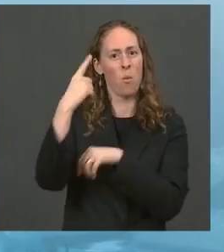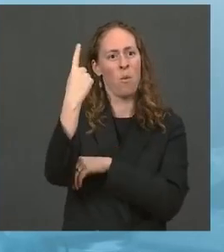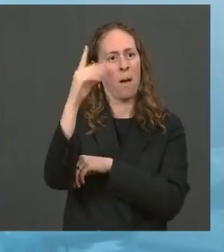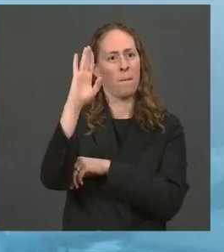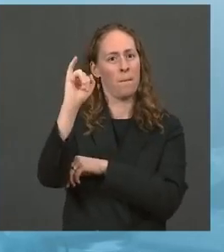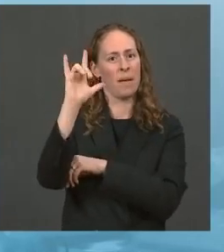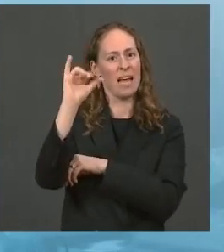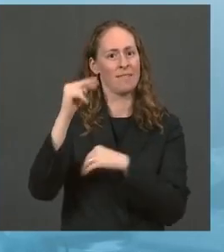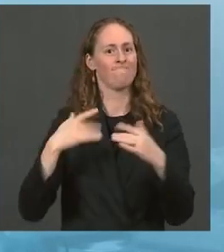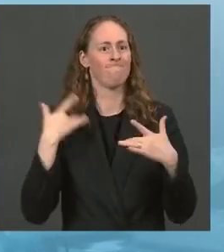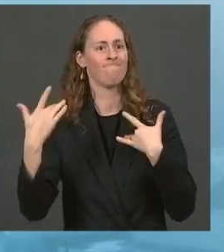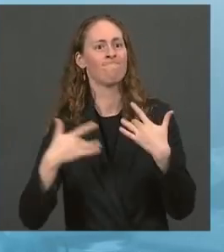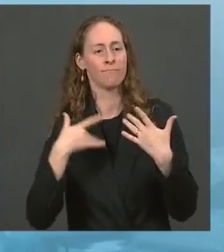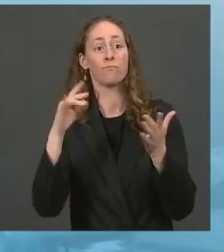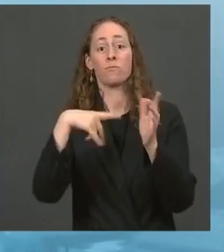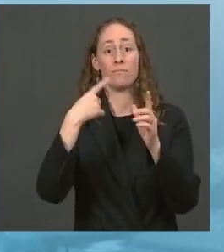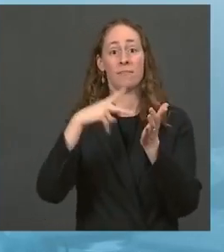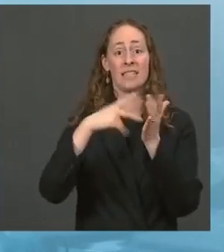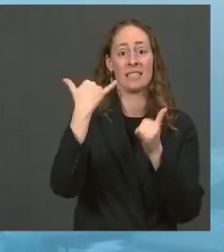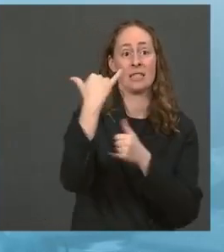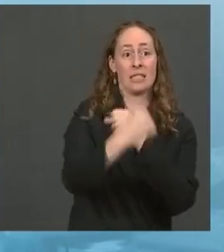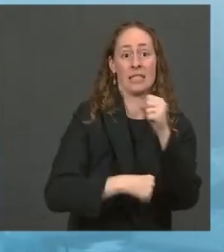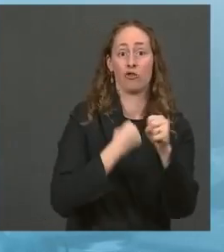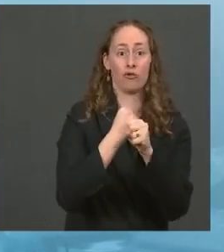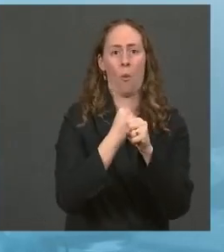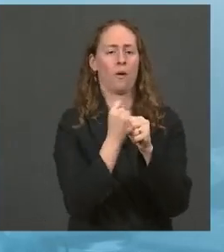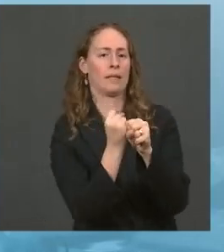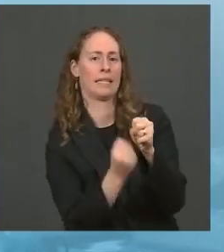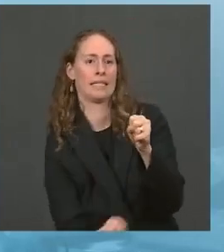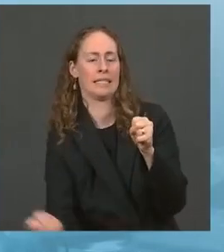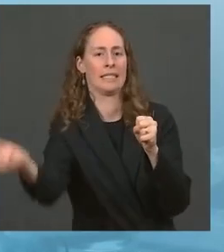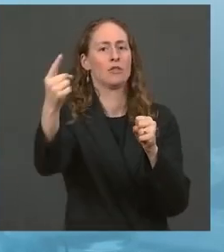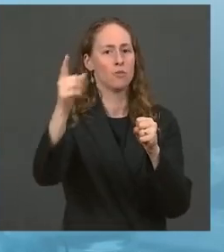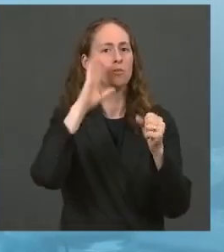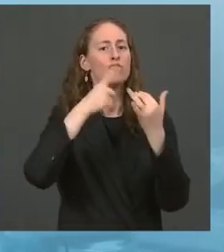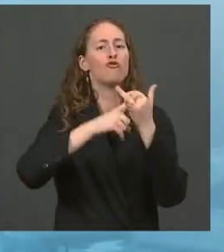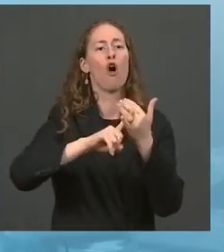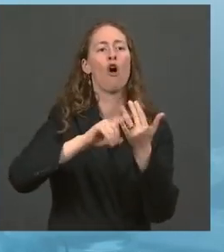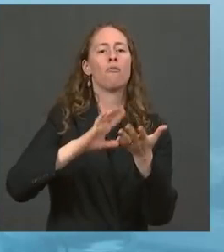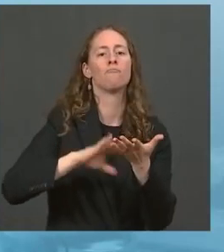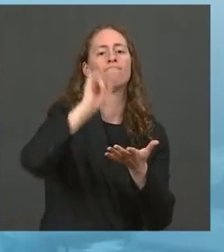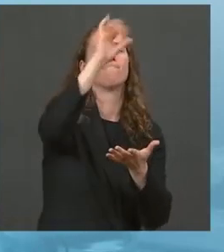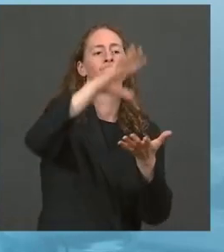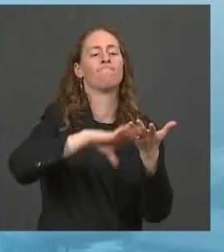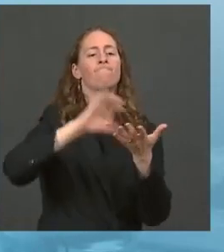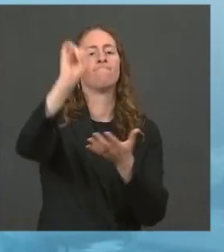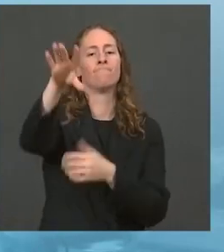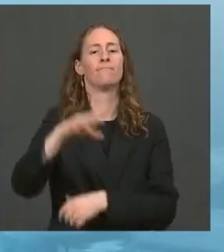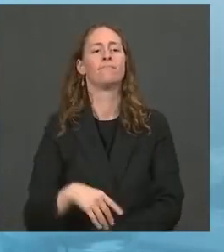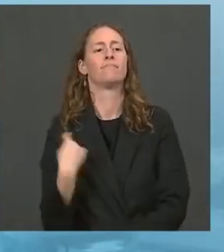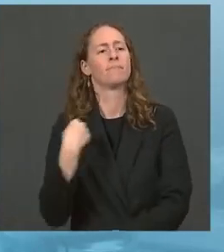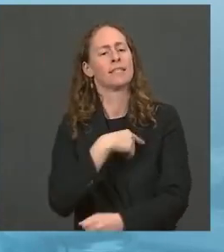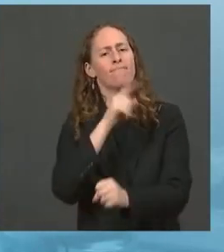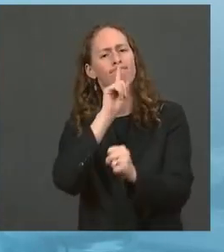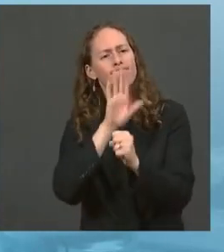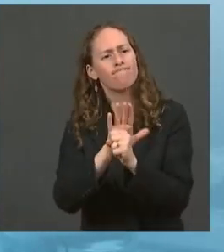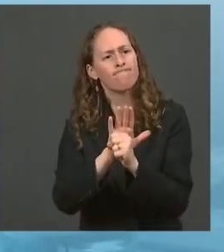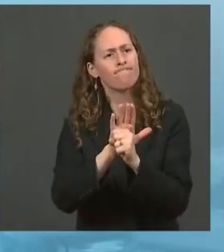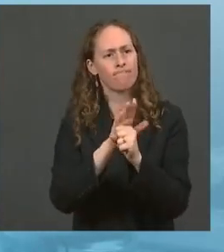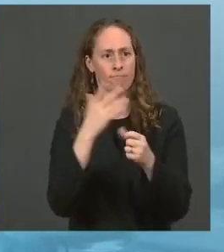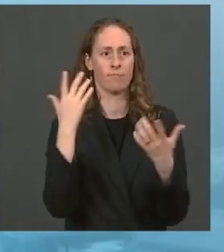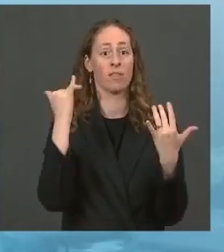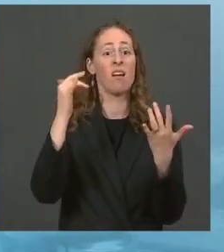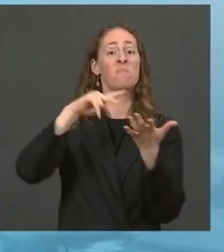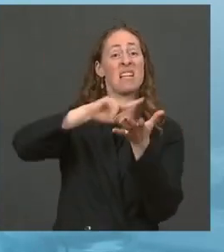next year. And it brings our total commitment to have donation of donated vaccines to over 1.1